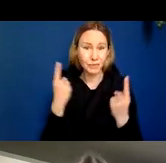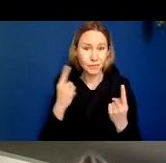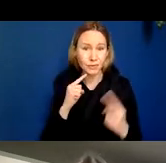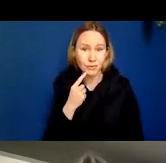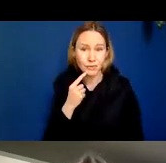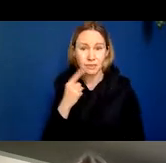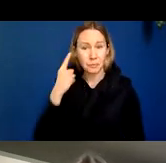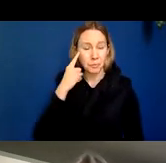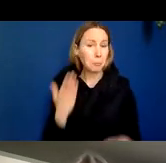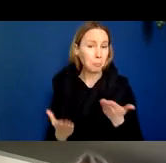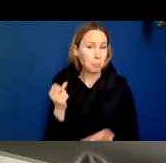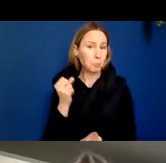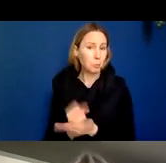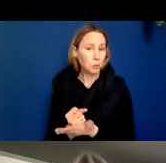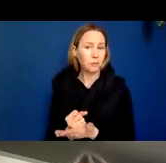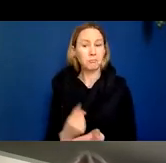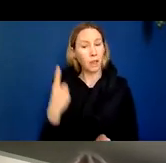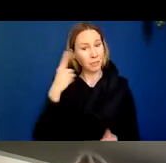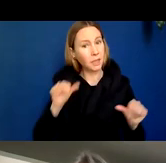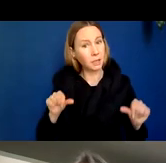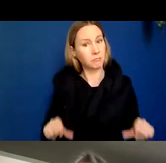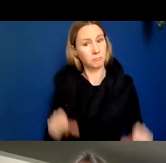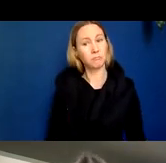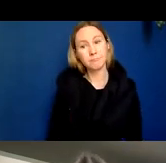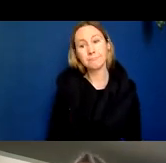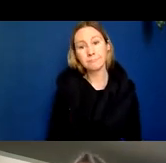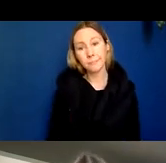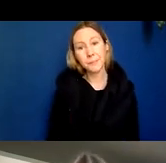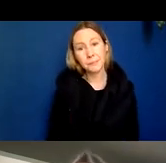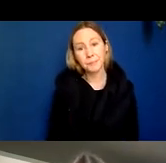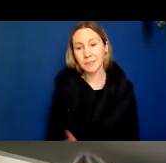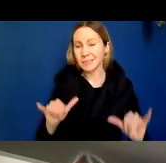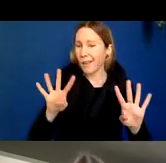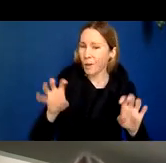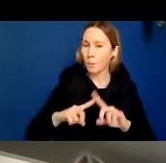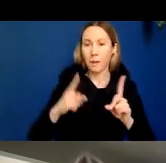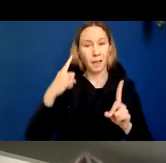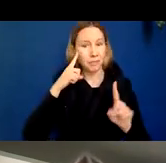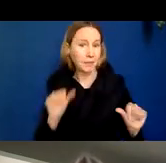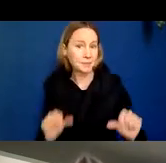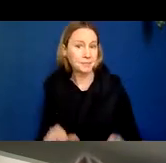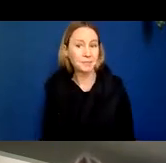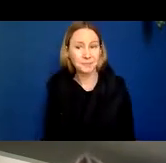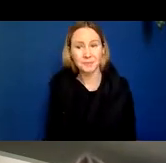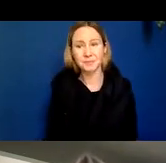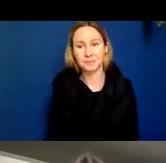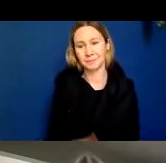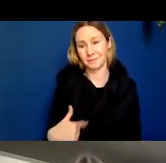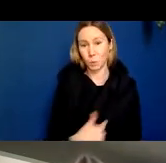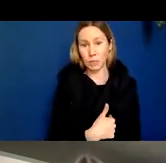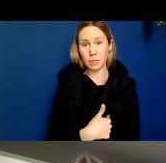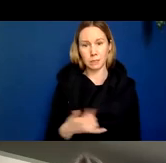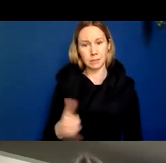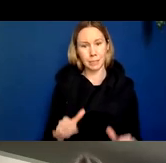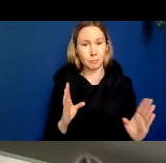kind of approval so I think that there's a chance I think that there's a chance it's still an unknown but I think that there's still a chance and we ourselves are still